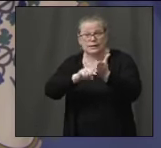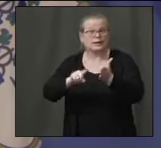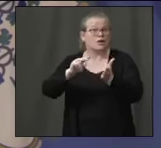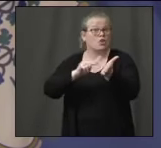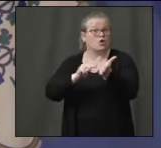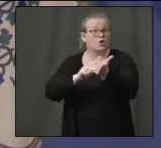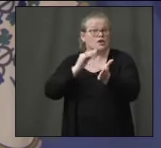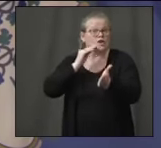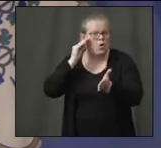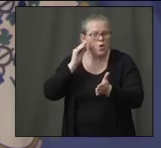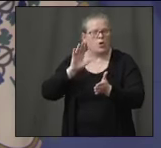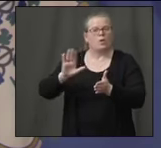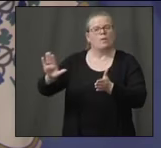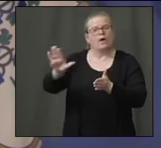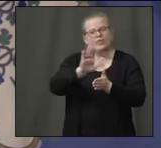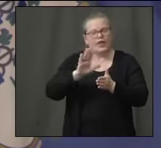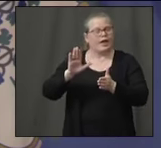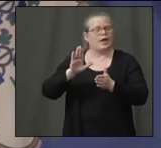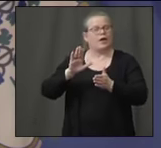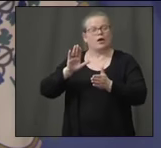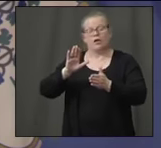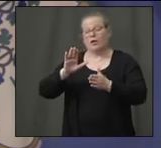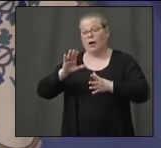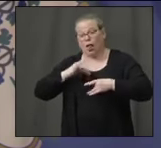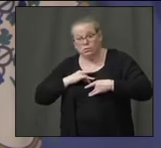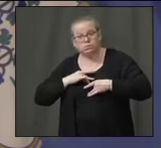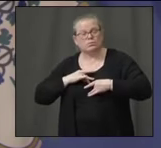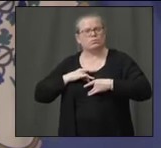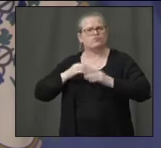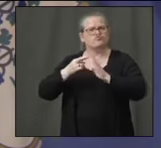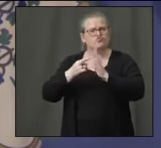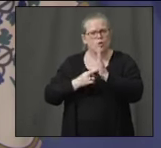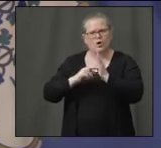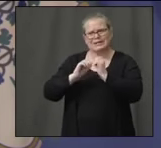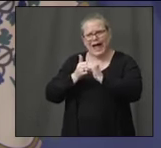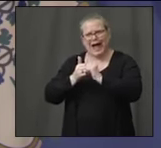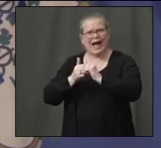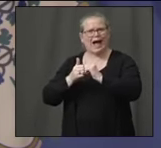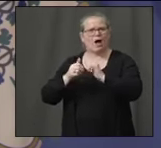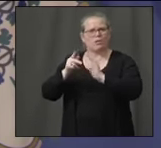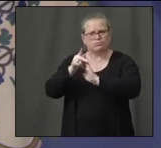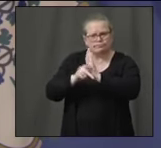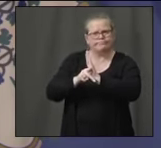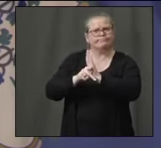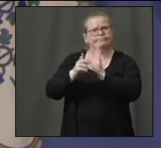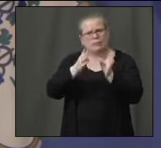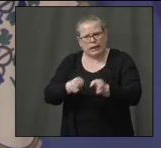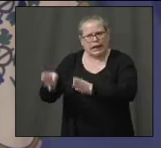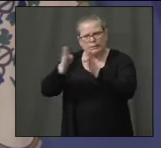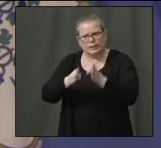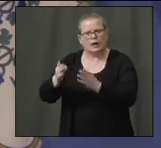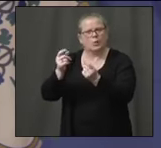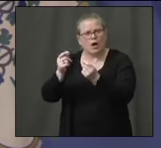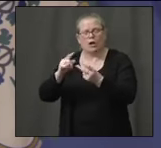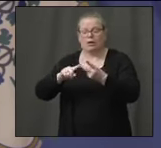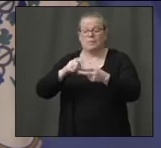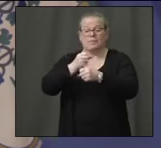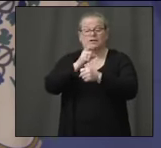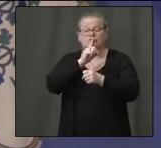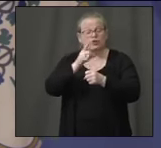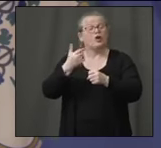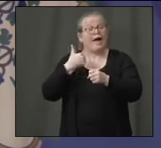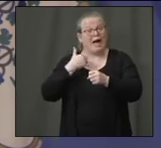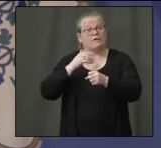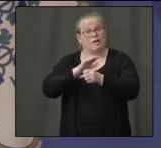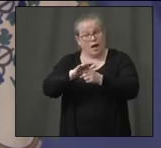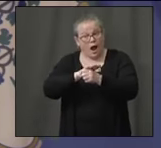their infection protocols are, making sure they have the PPE that they need, making sure that they have the training they need, making sure they